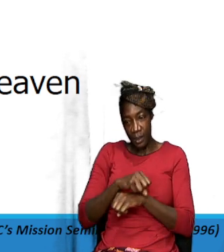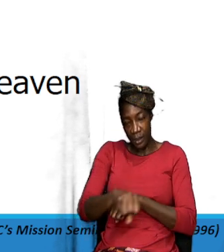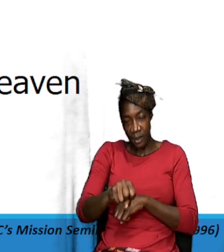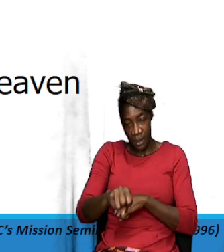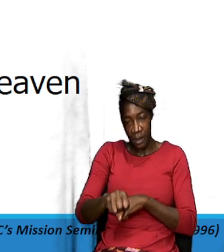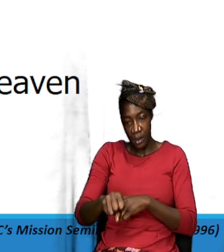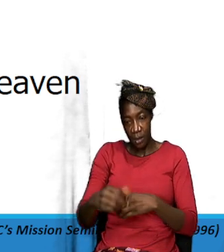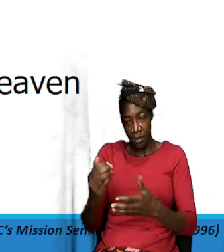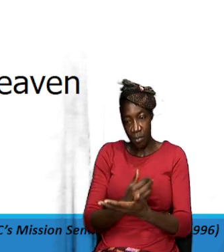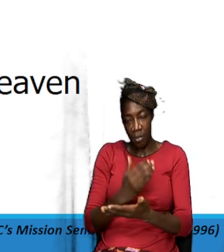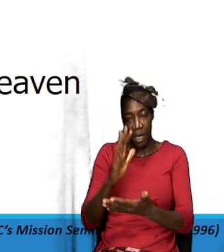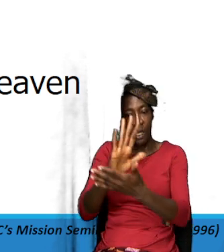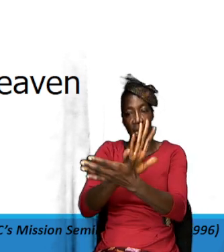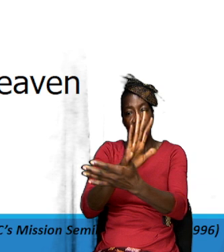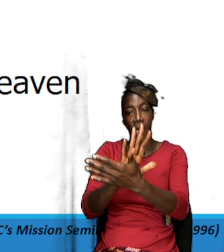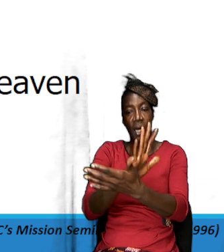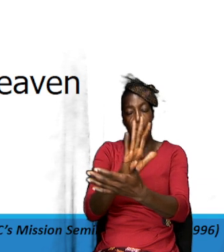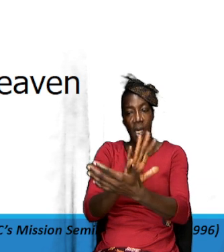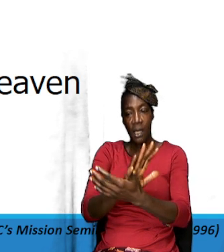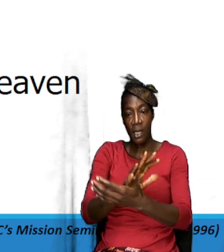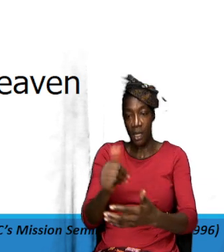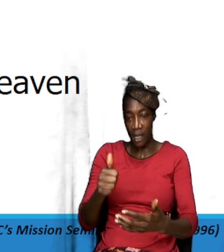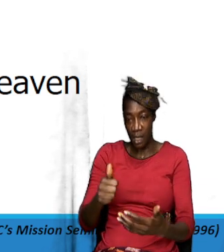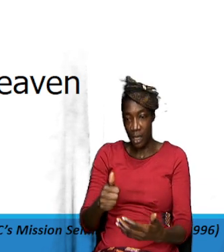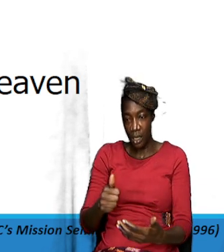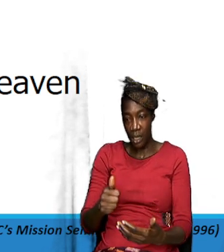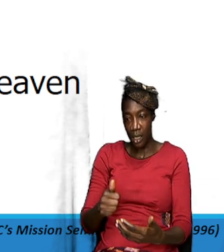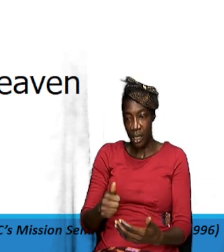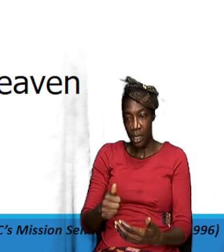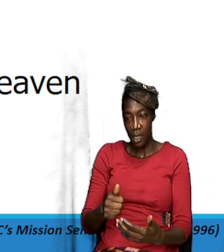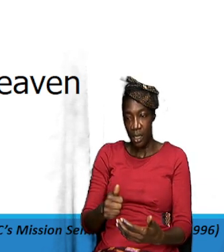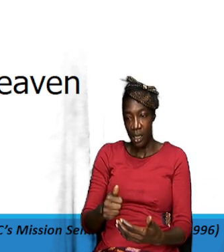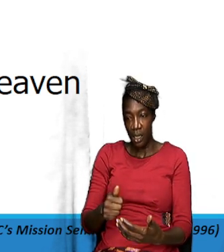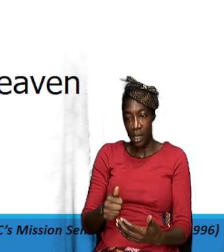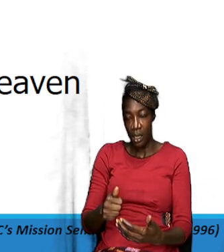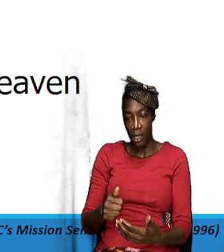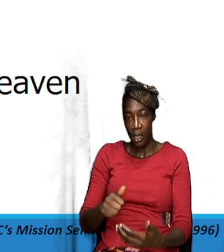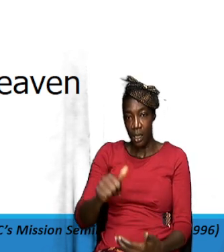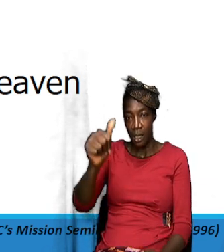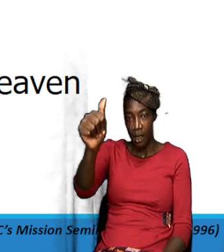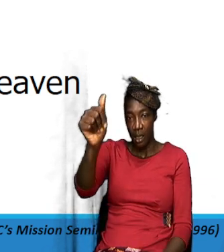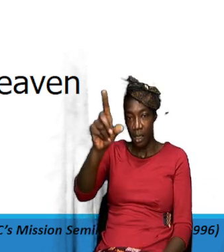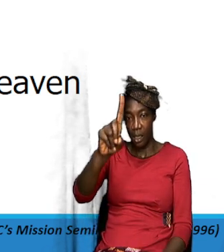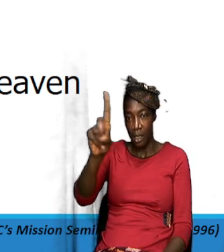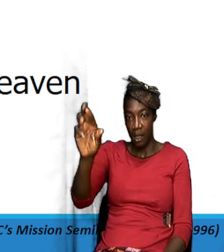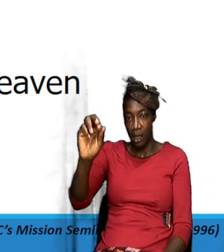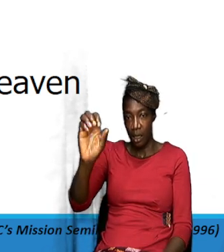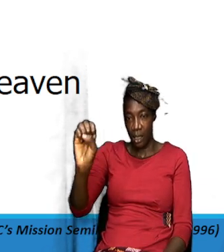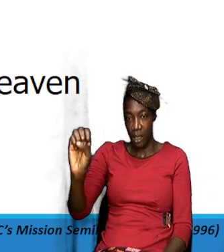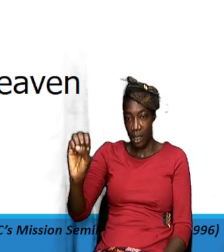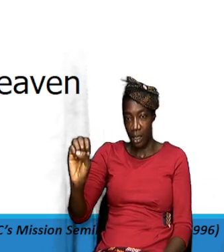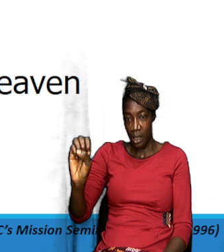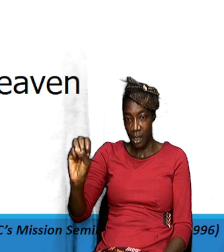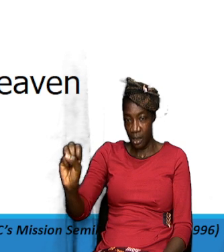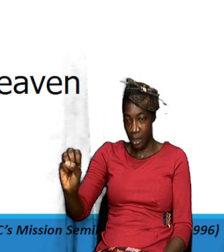a mail and you get the address wrong then the person is not going to get the mail